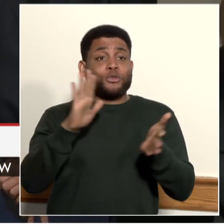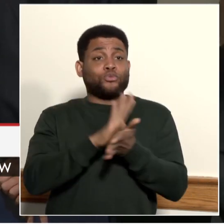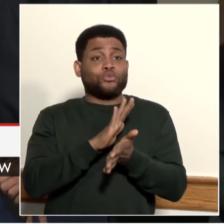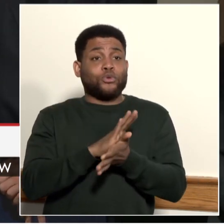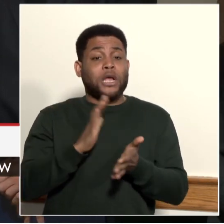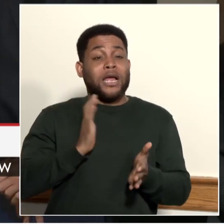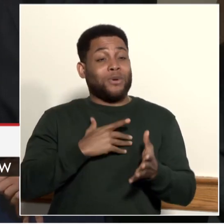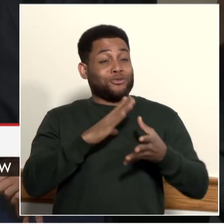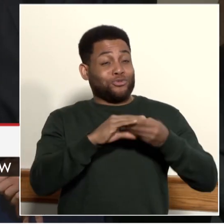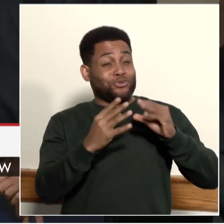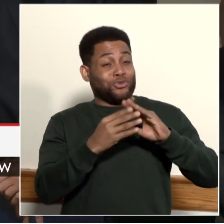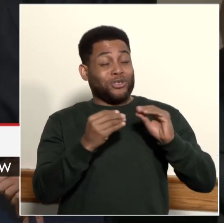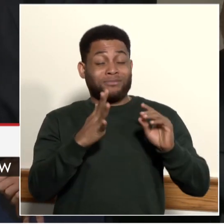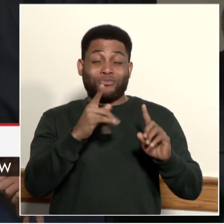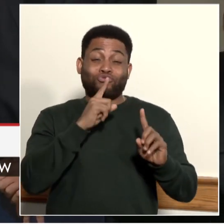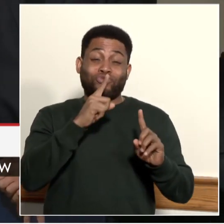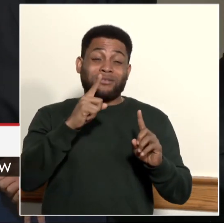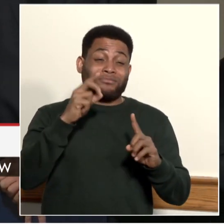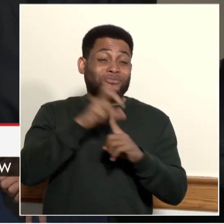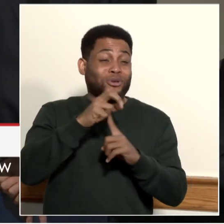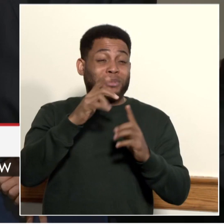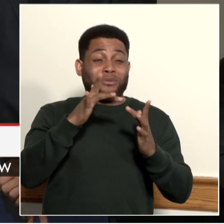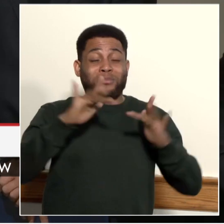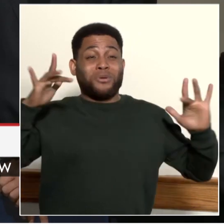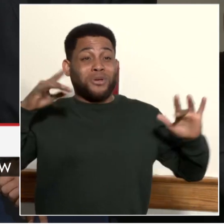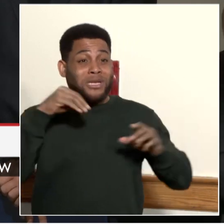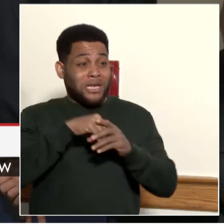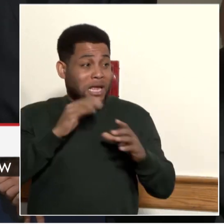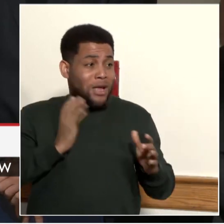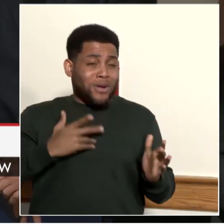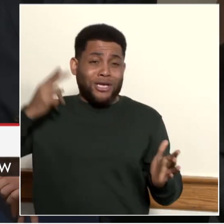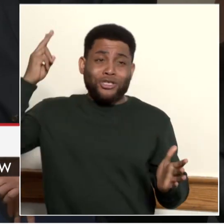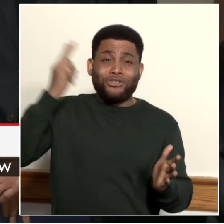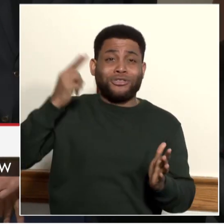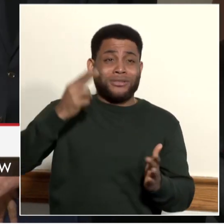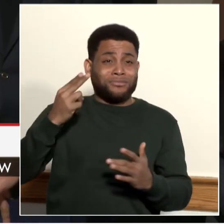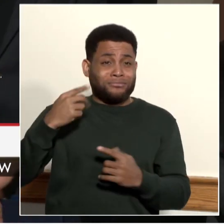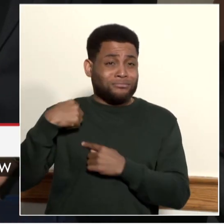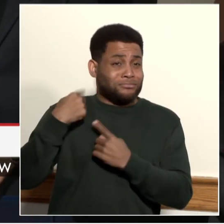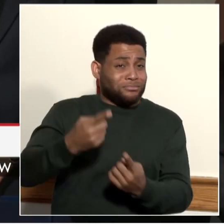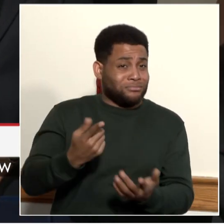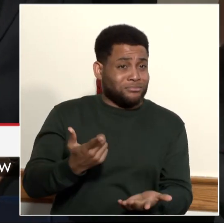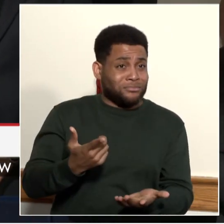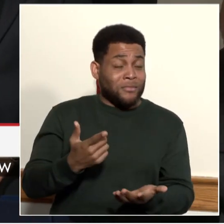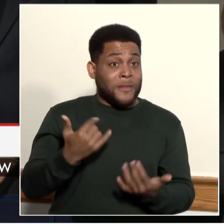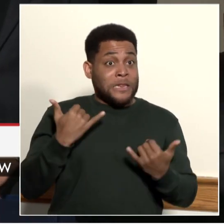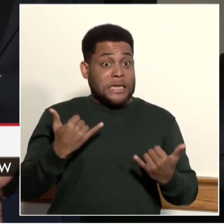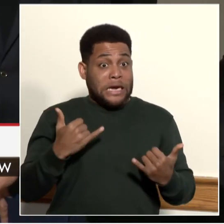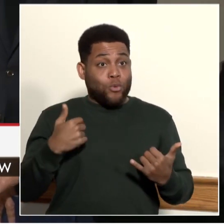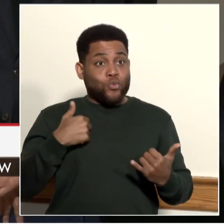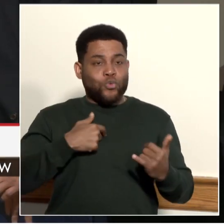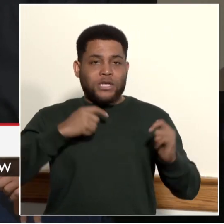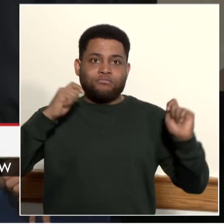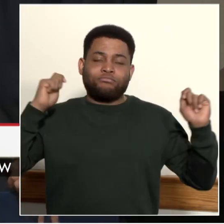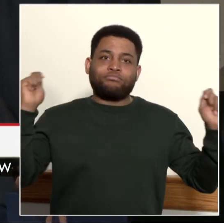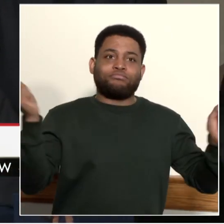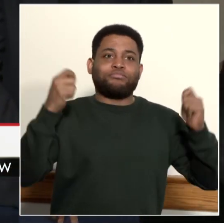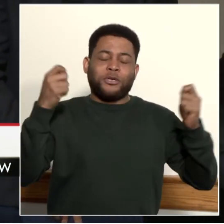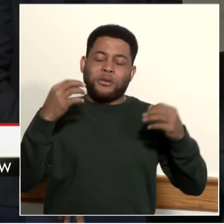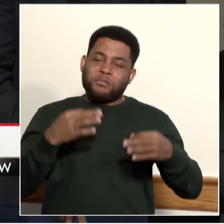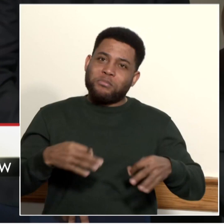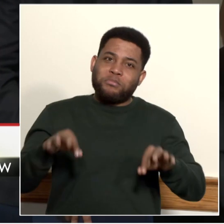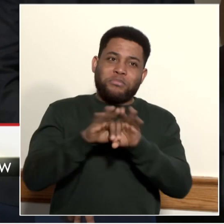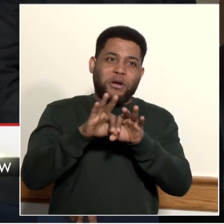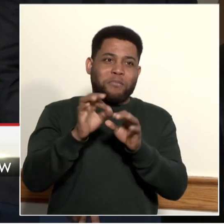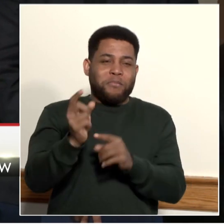spot in our city. Today, we are celebrating a milestone for you guys, and it's an important